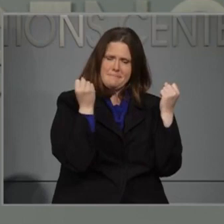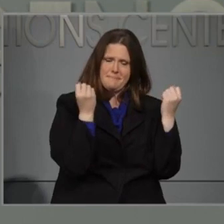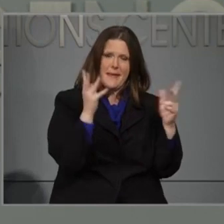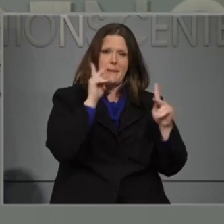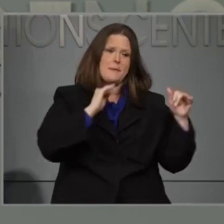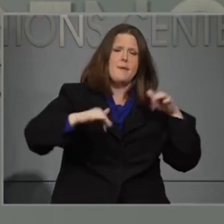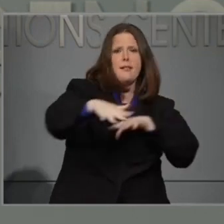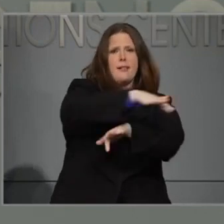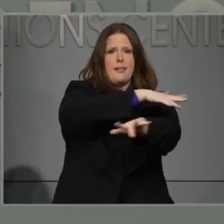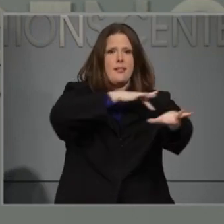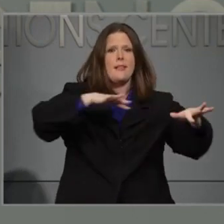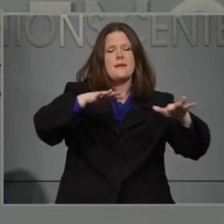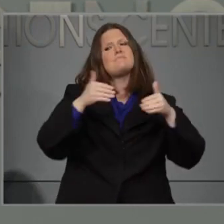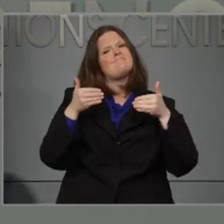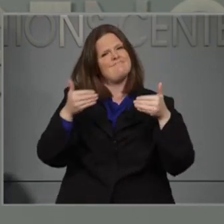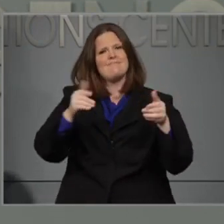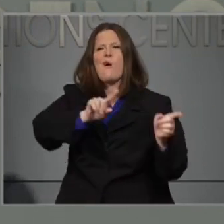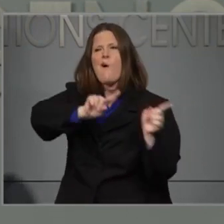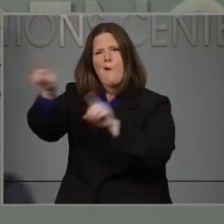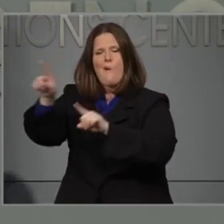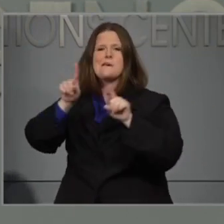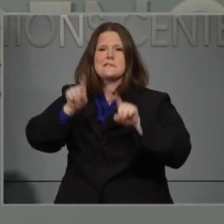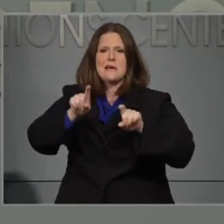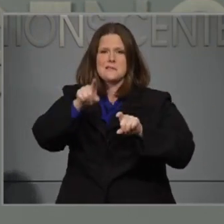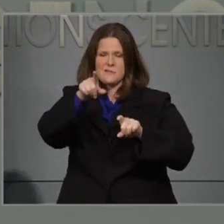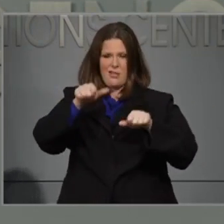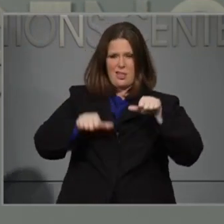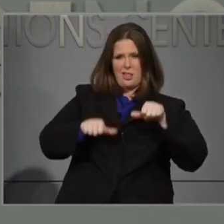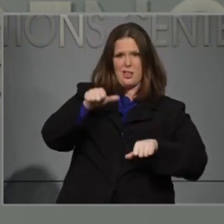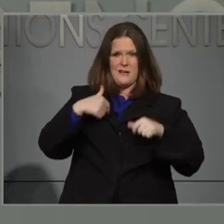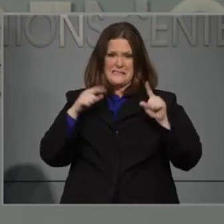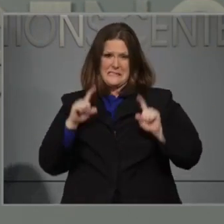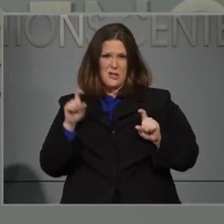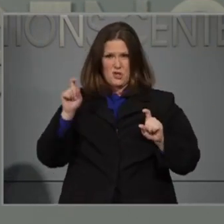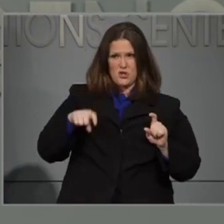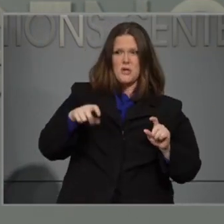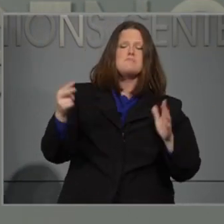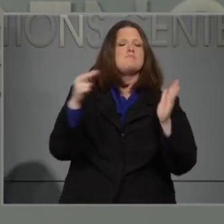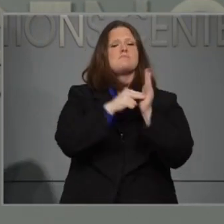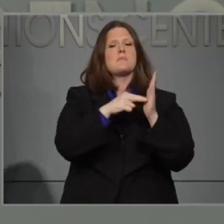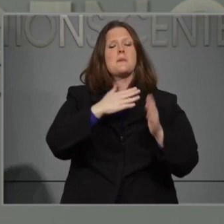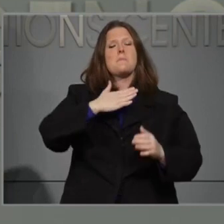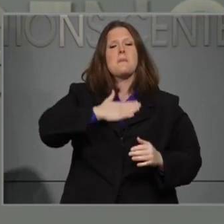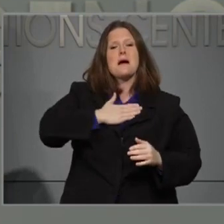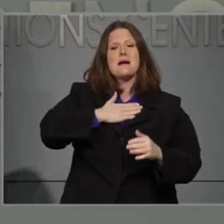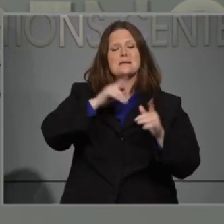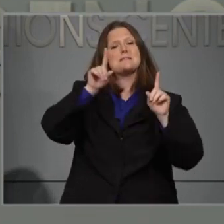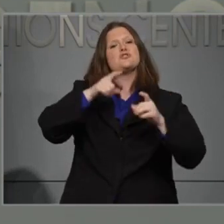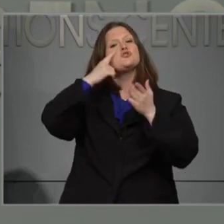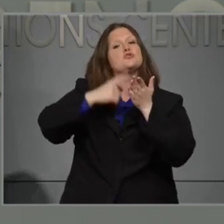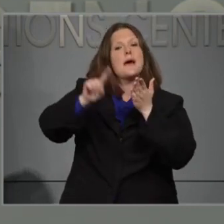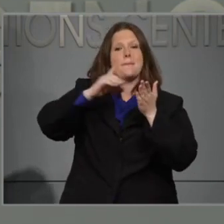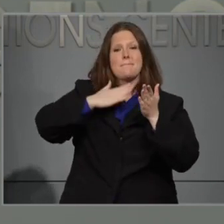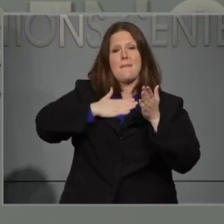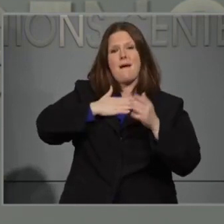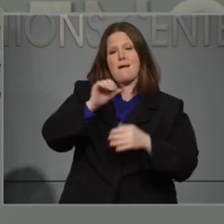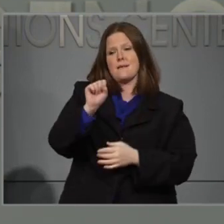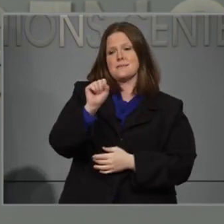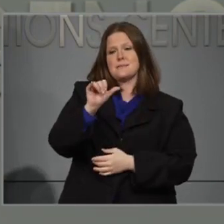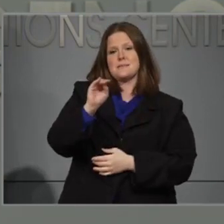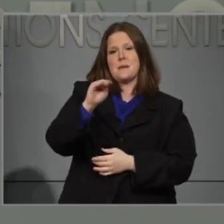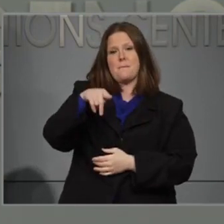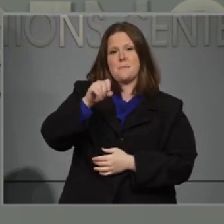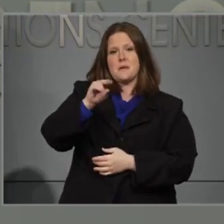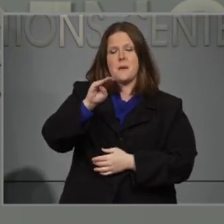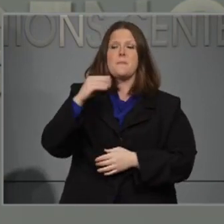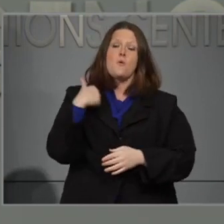Check My Symptoms tool on our website. You can also find testing sites near you. There are about 500 now of